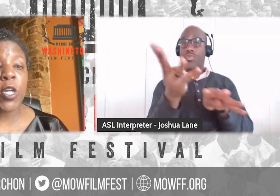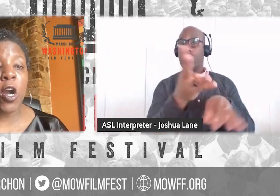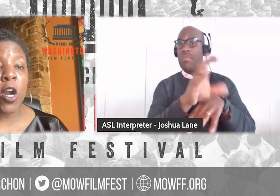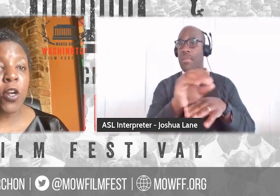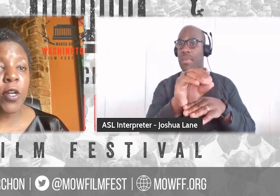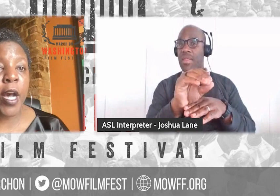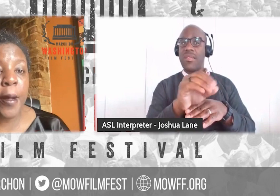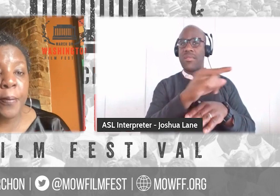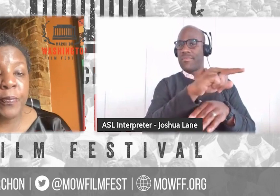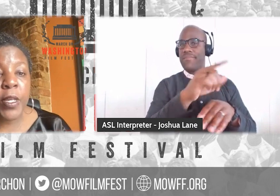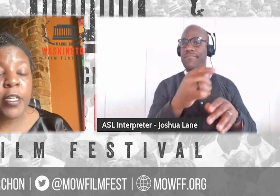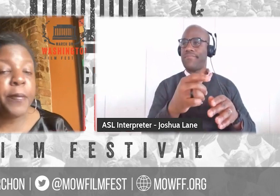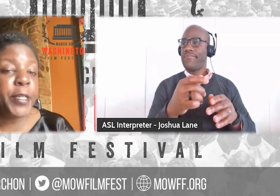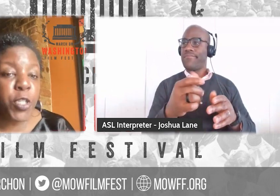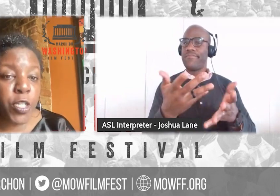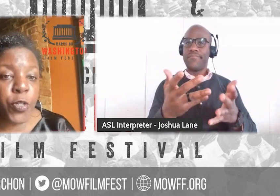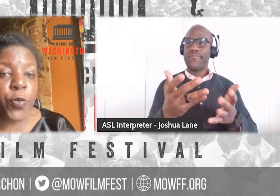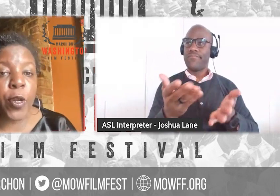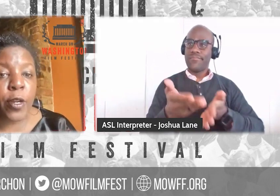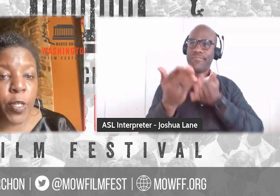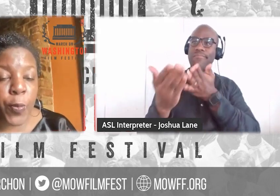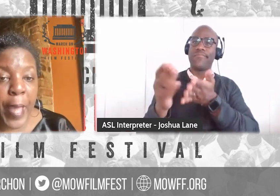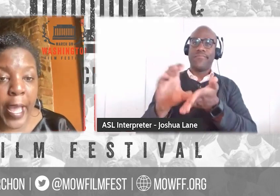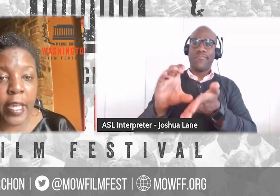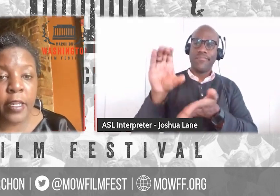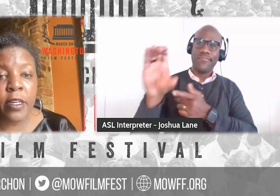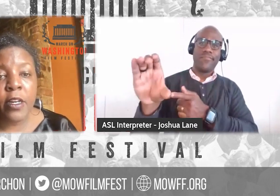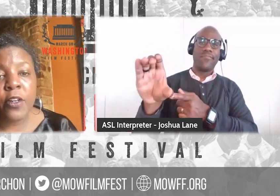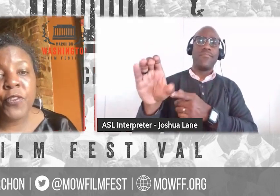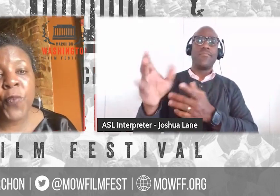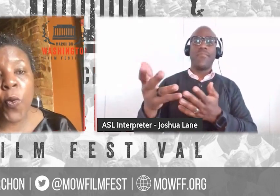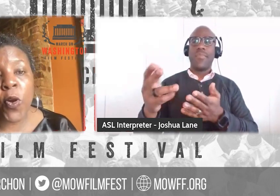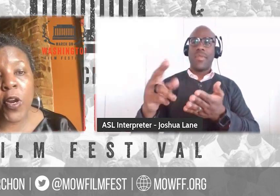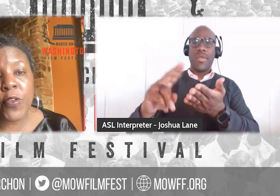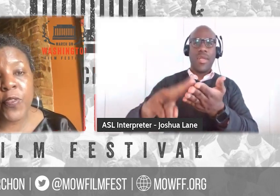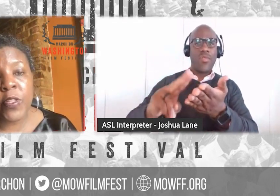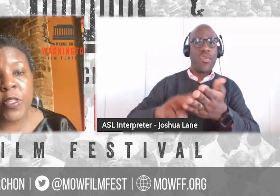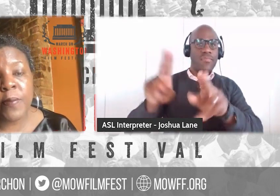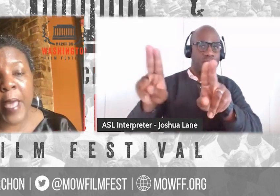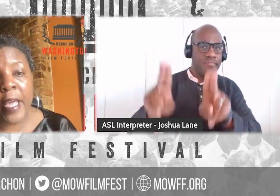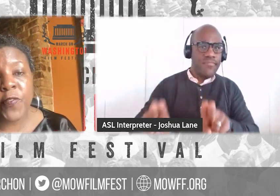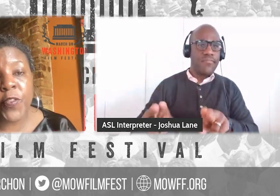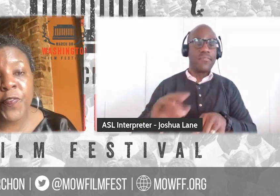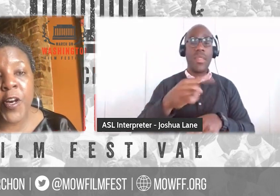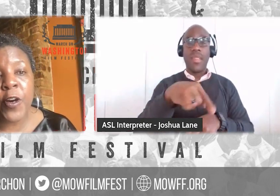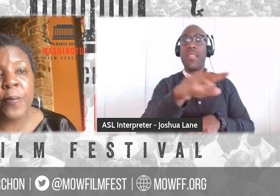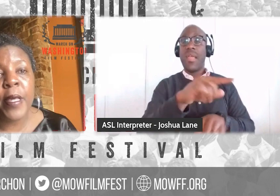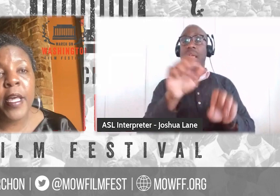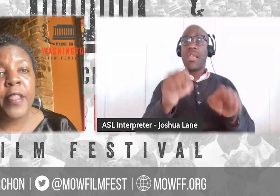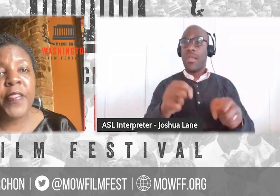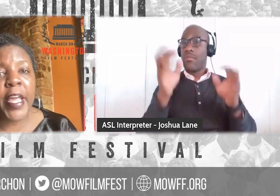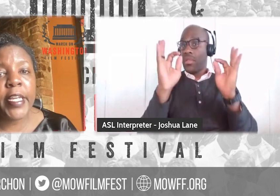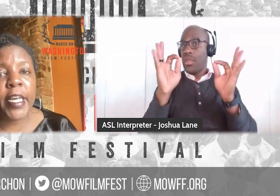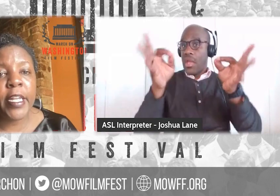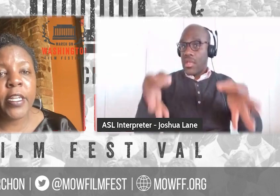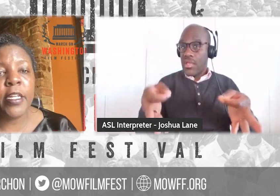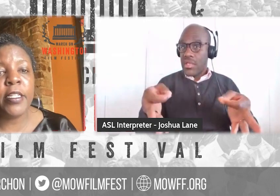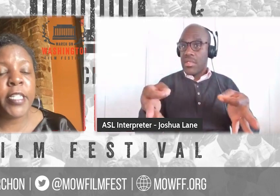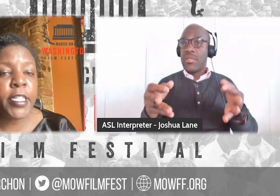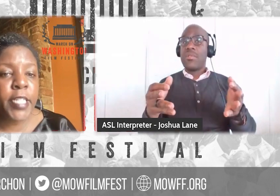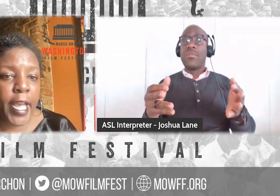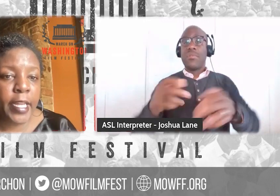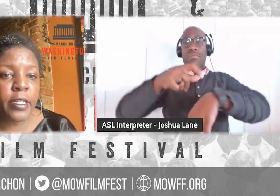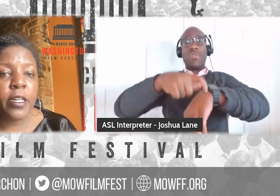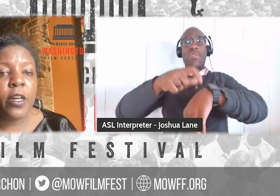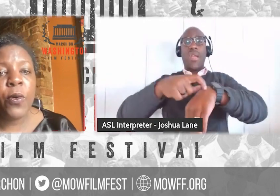streamers are commissioning you or, you know, paying for the film, they can